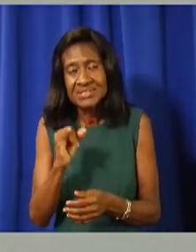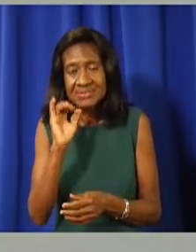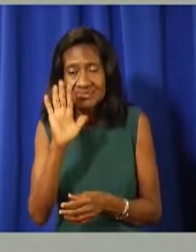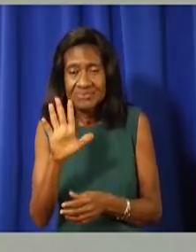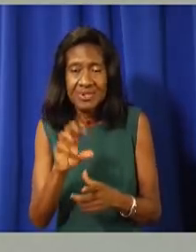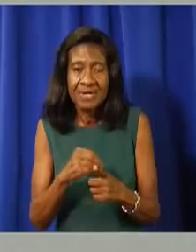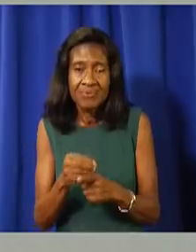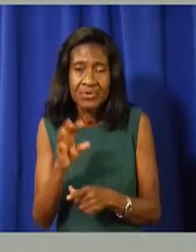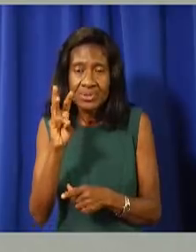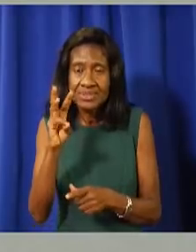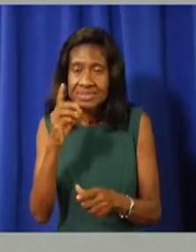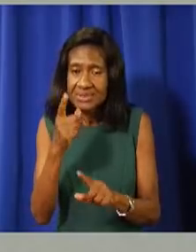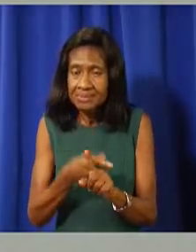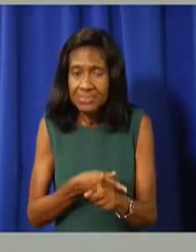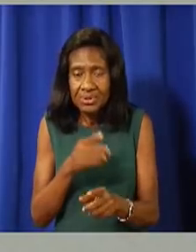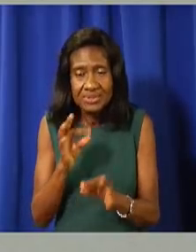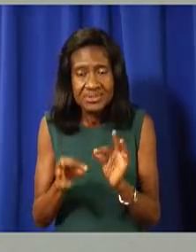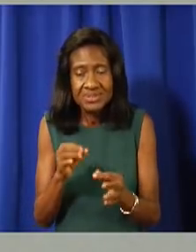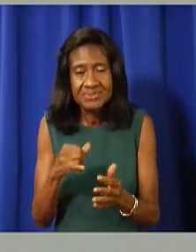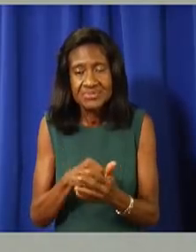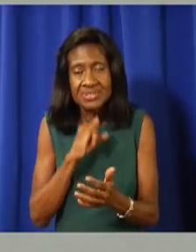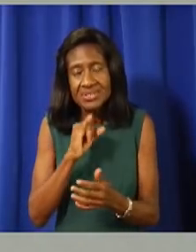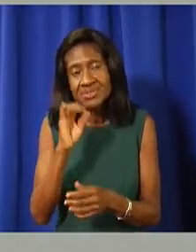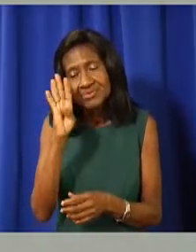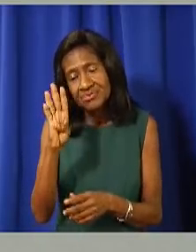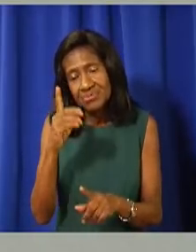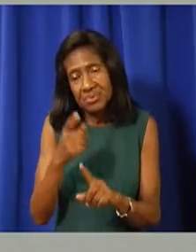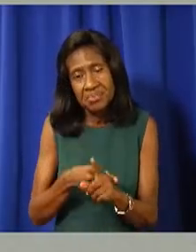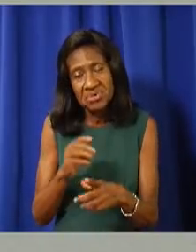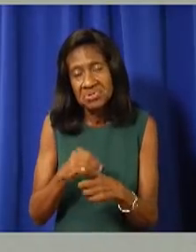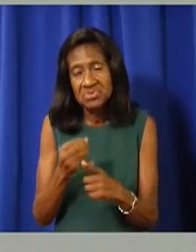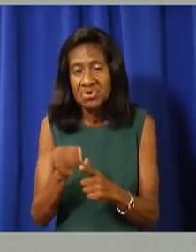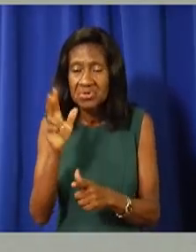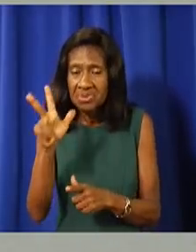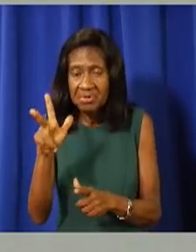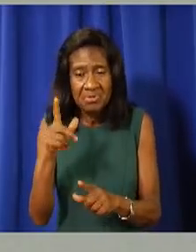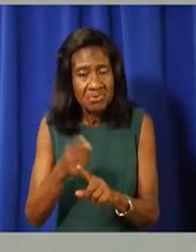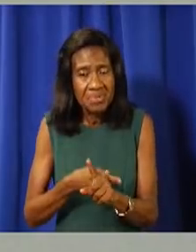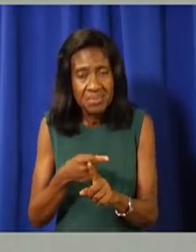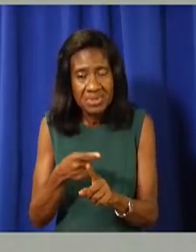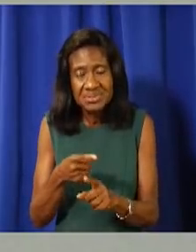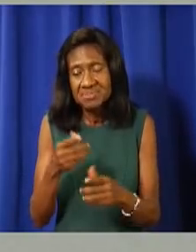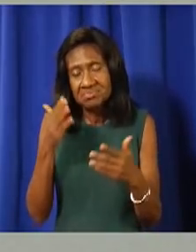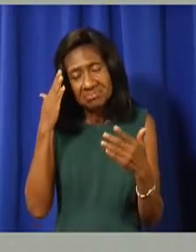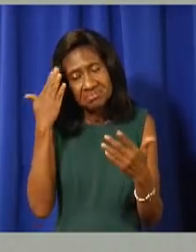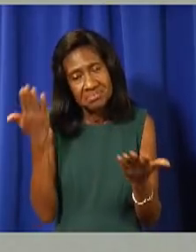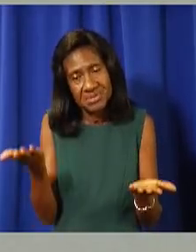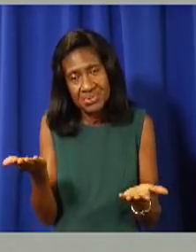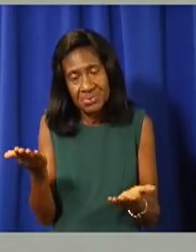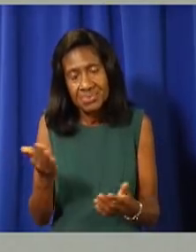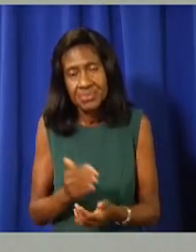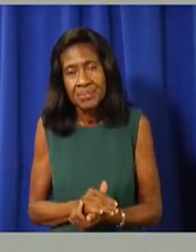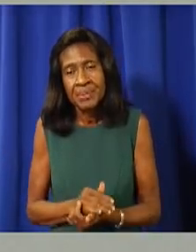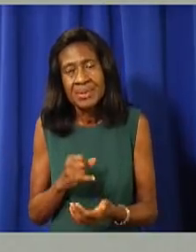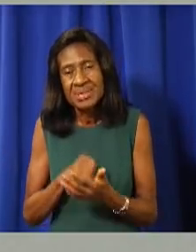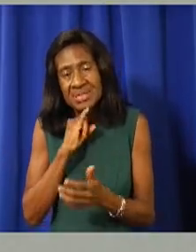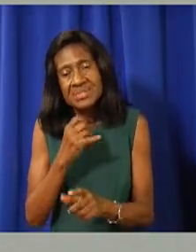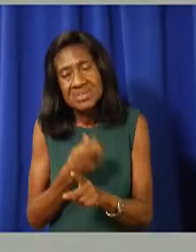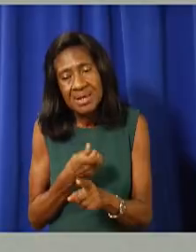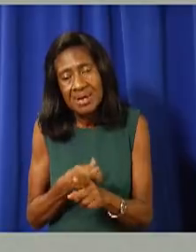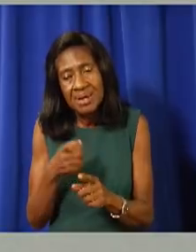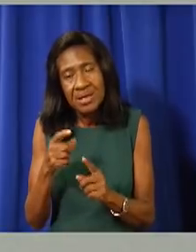if it's three months, um, you know, it's, it's difficult to say. But, um, you're probably